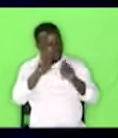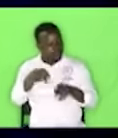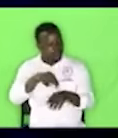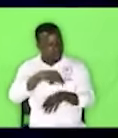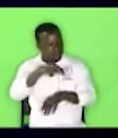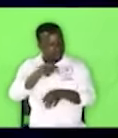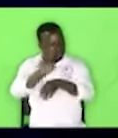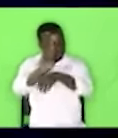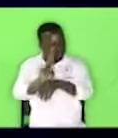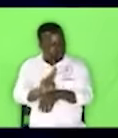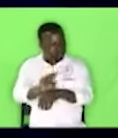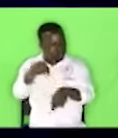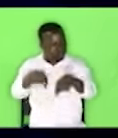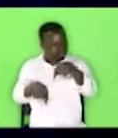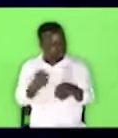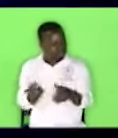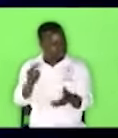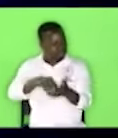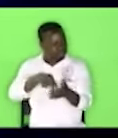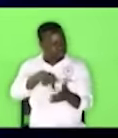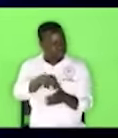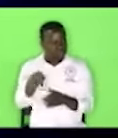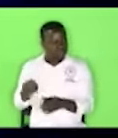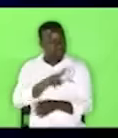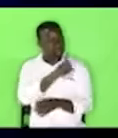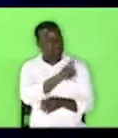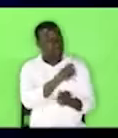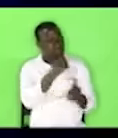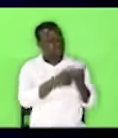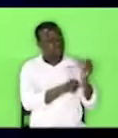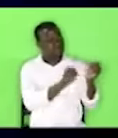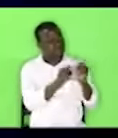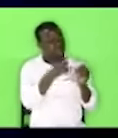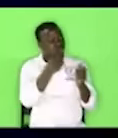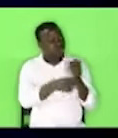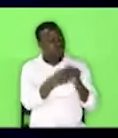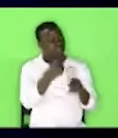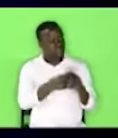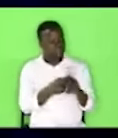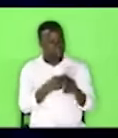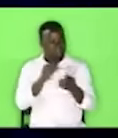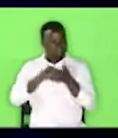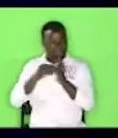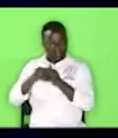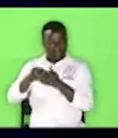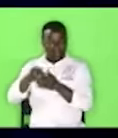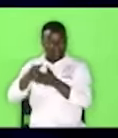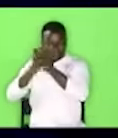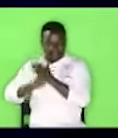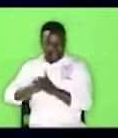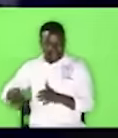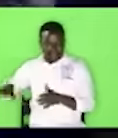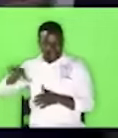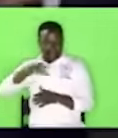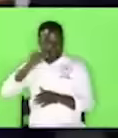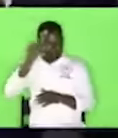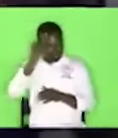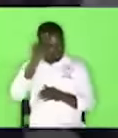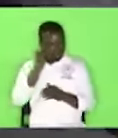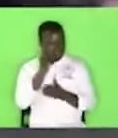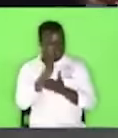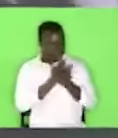or what name now they are acknowledging that a certain power or a certain name